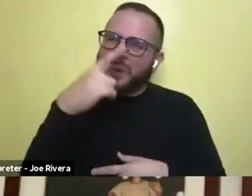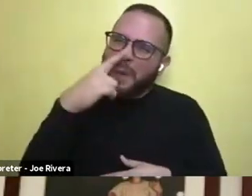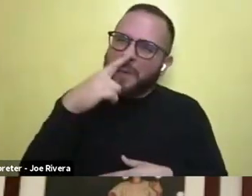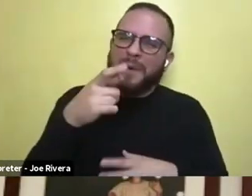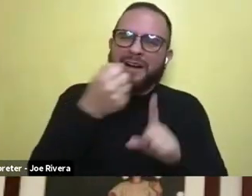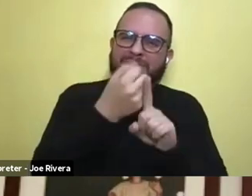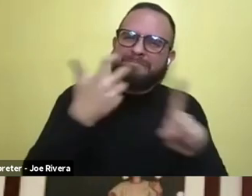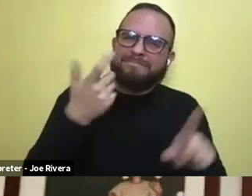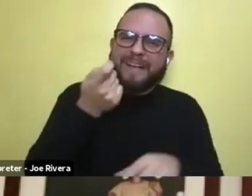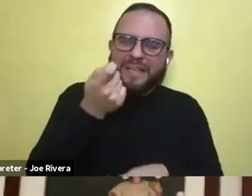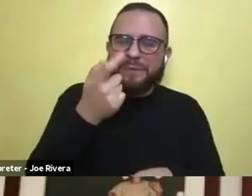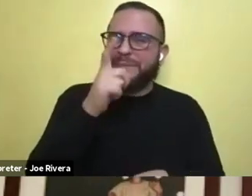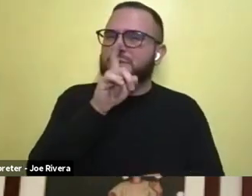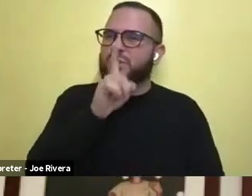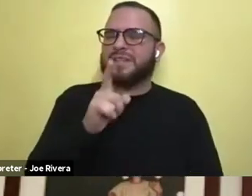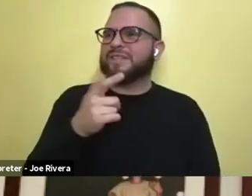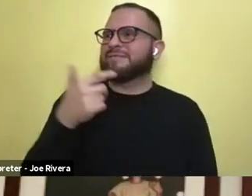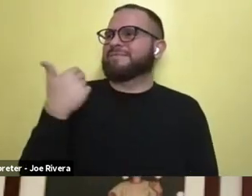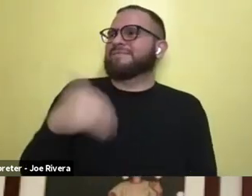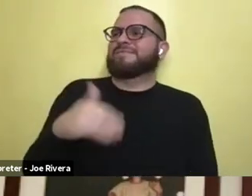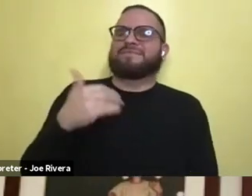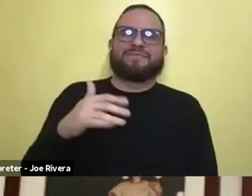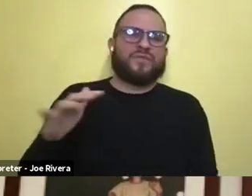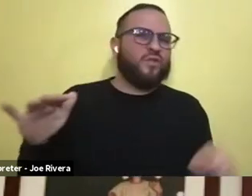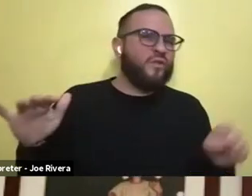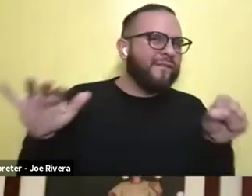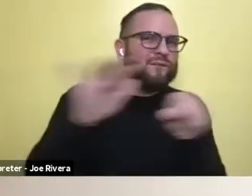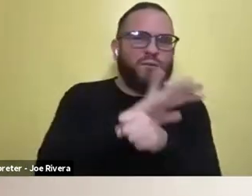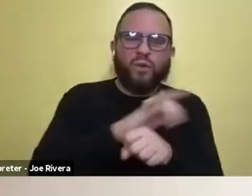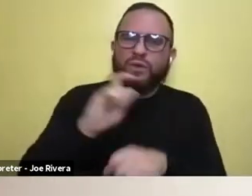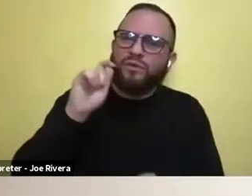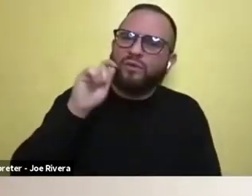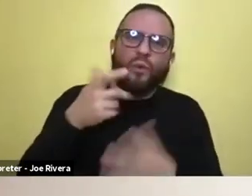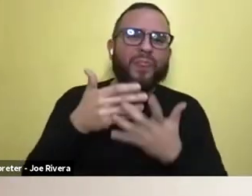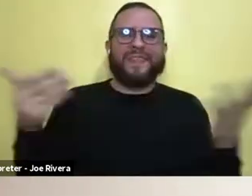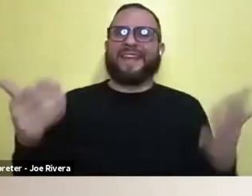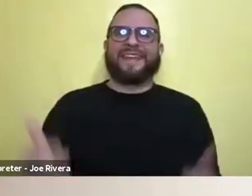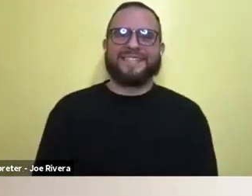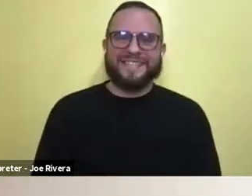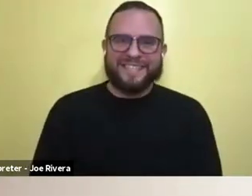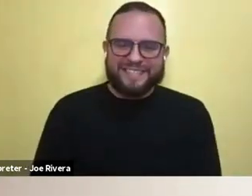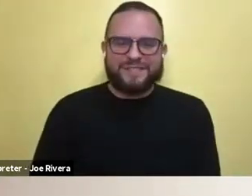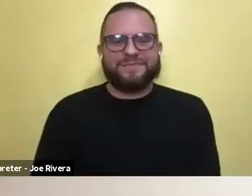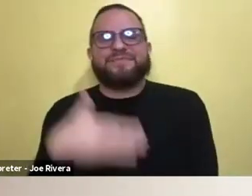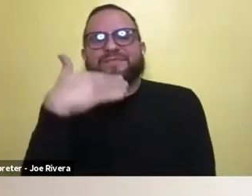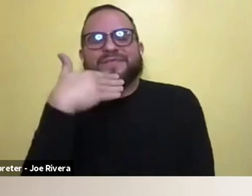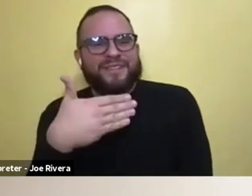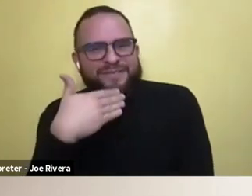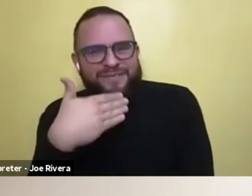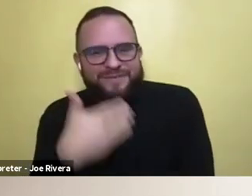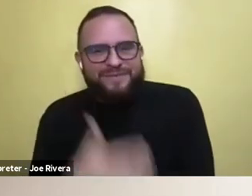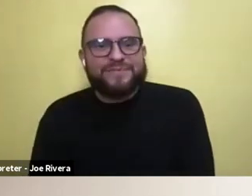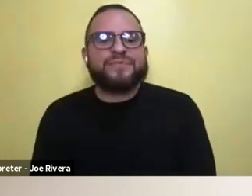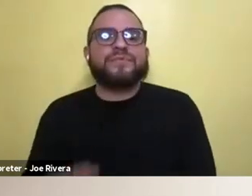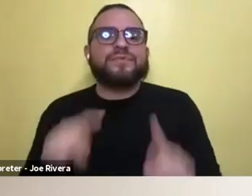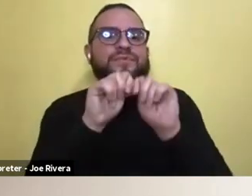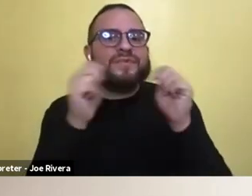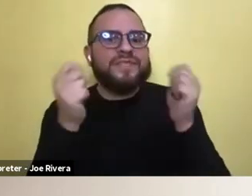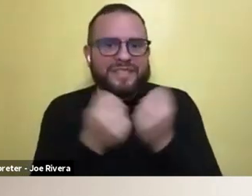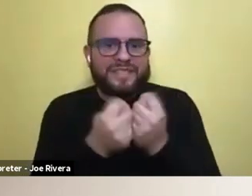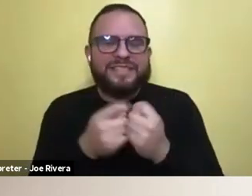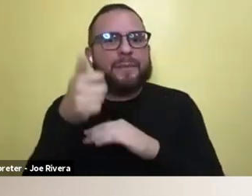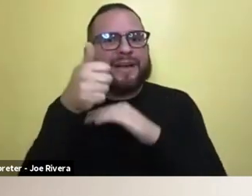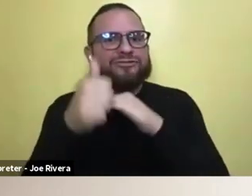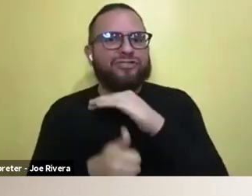well? Because it's really just chock full of cool stuff. Oh, well, thank you. Thank you. I mean, the, the team at Sinky Ship worked ridiculously